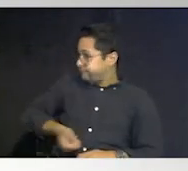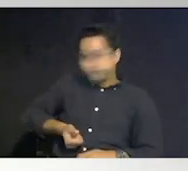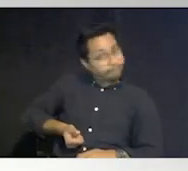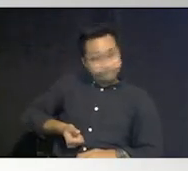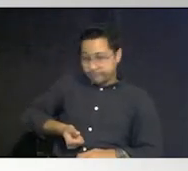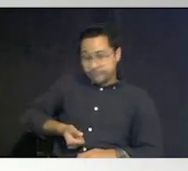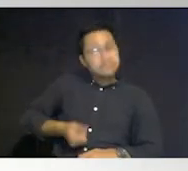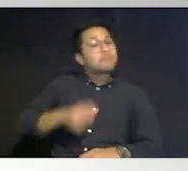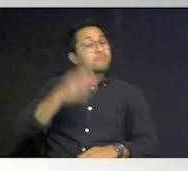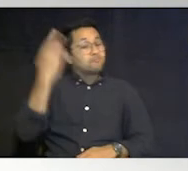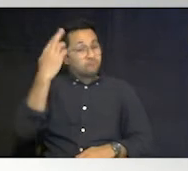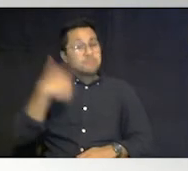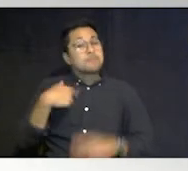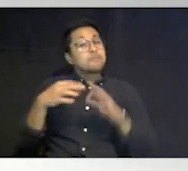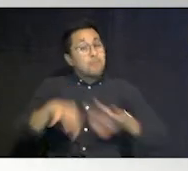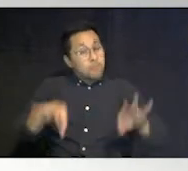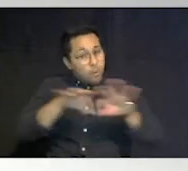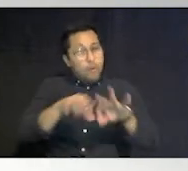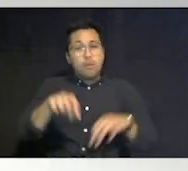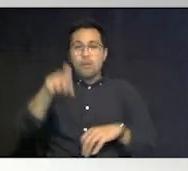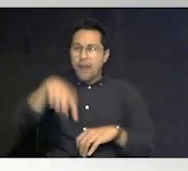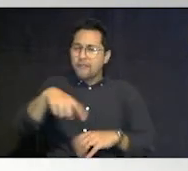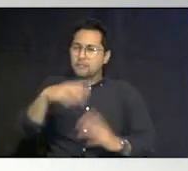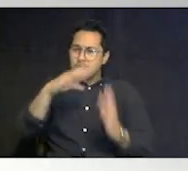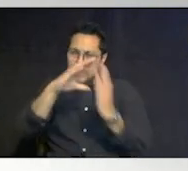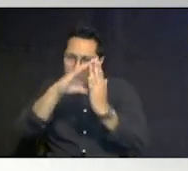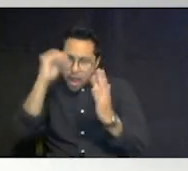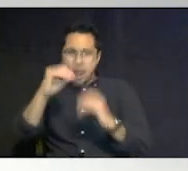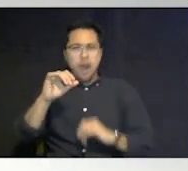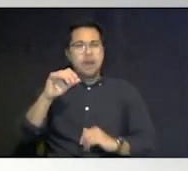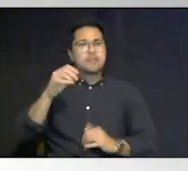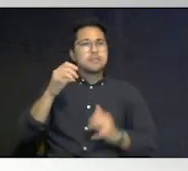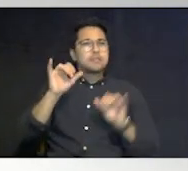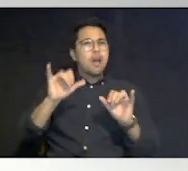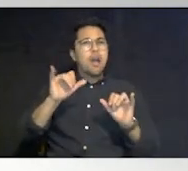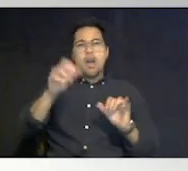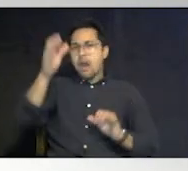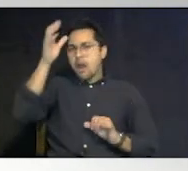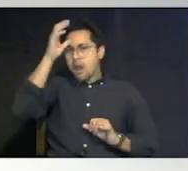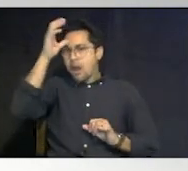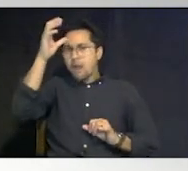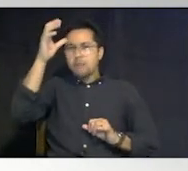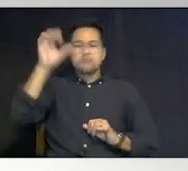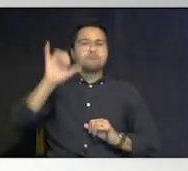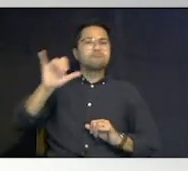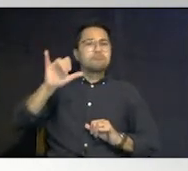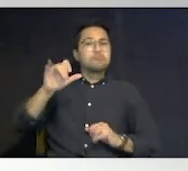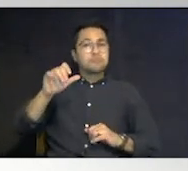important that we stay informed it's the only way to mitigate confusion when it comes to that